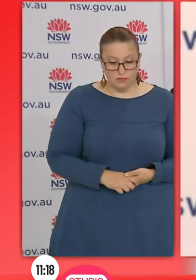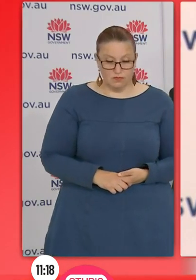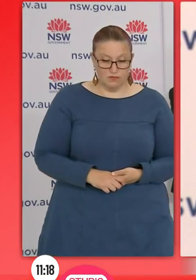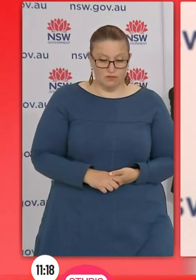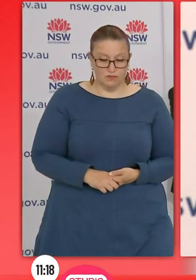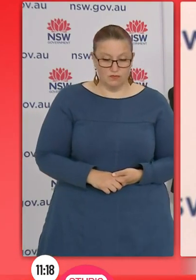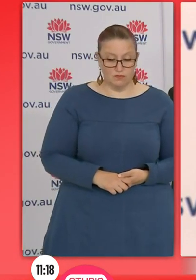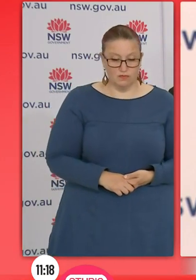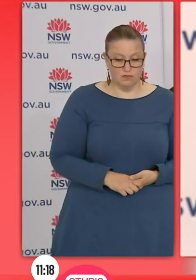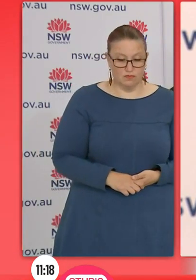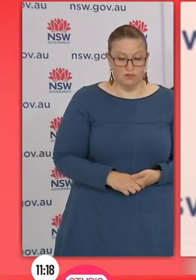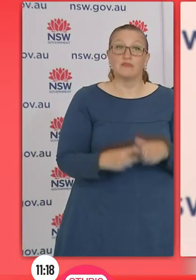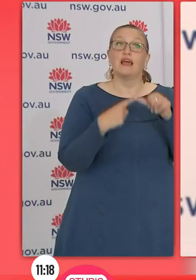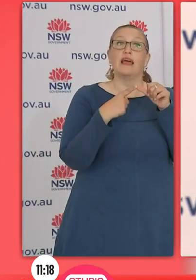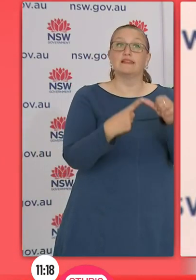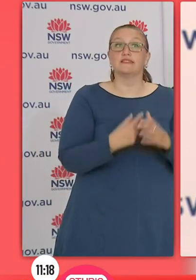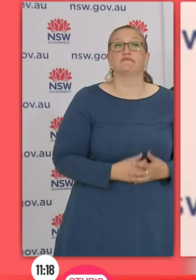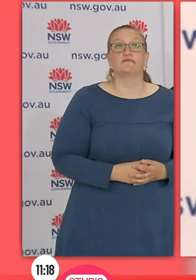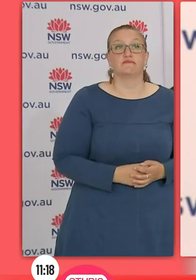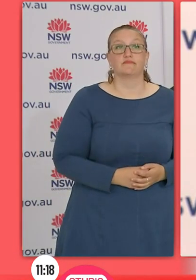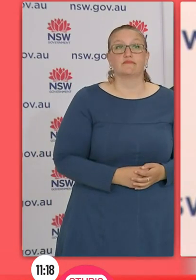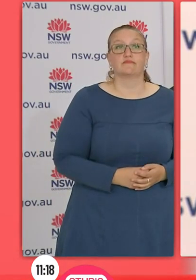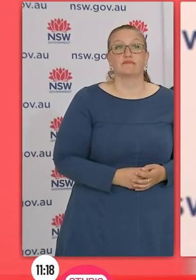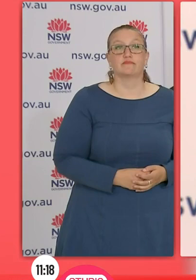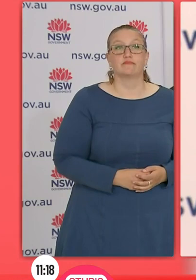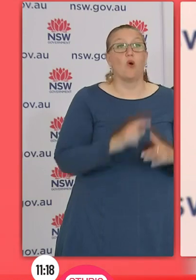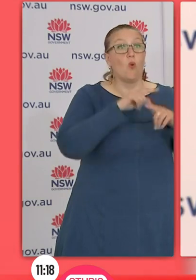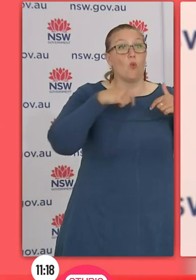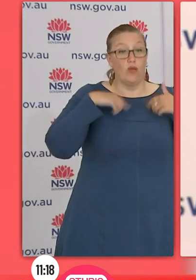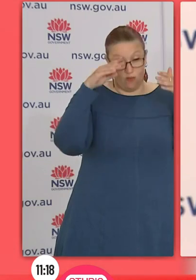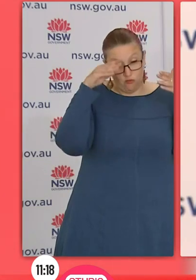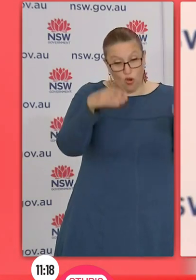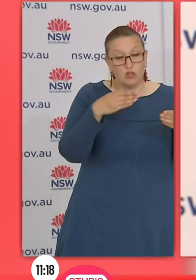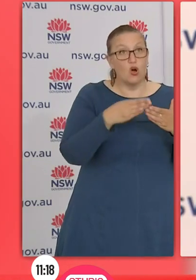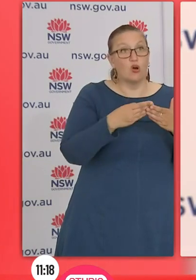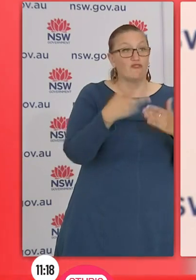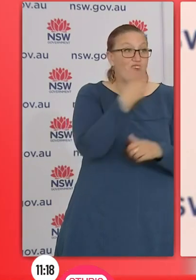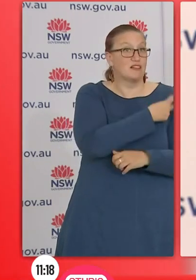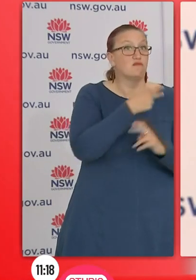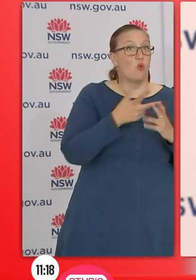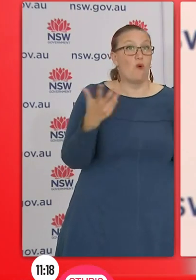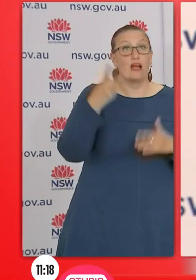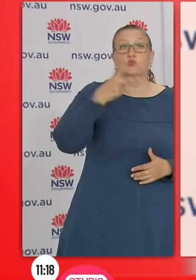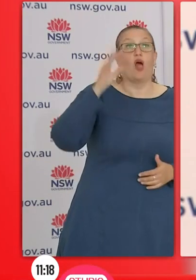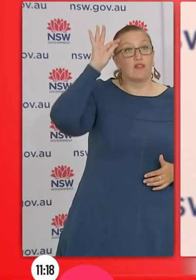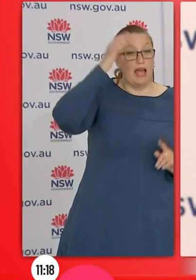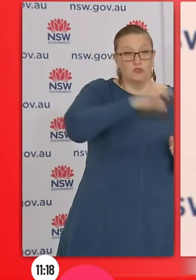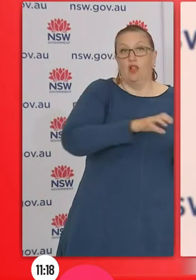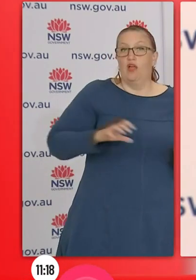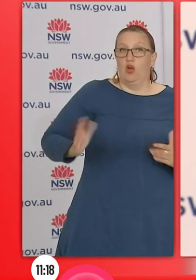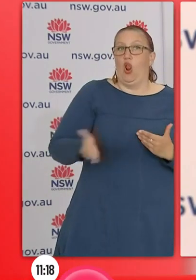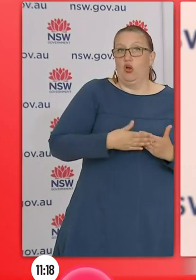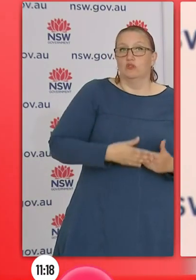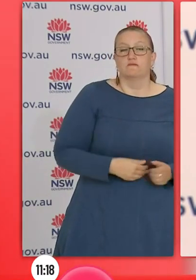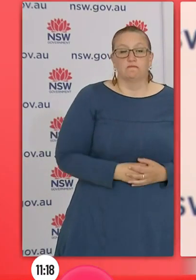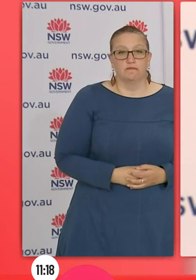to vaccinating our population in those local government areas of concern. And the vaccination rates not only have come up